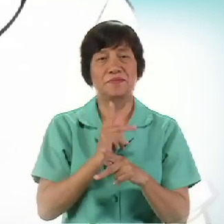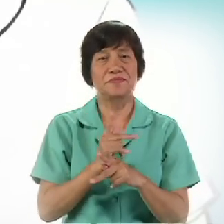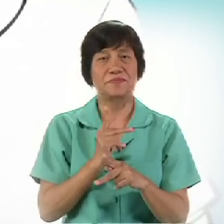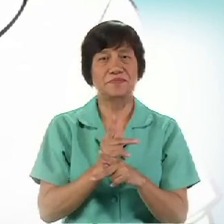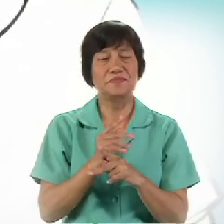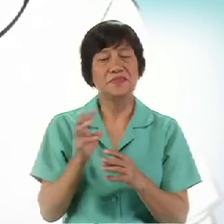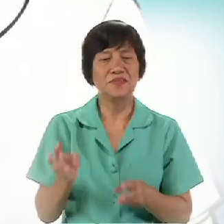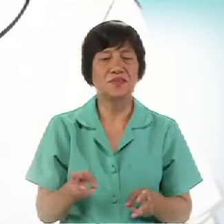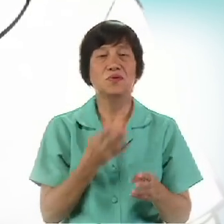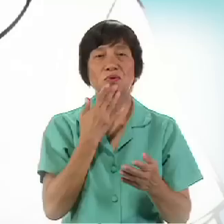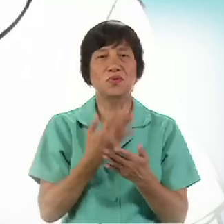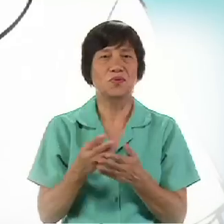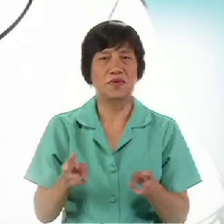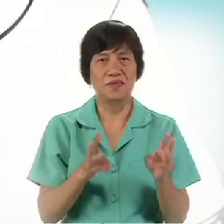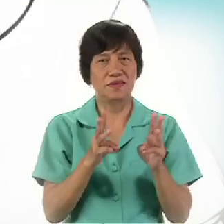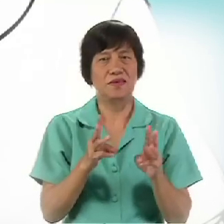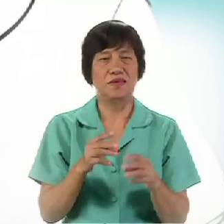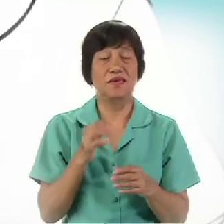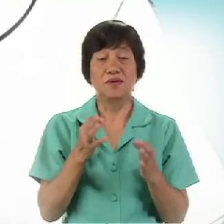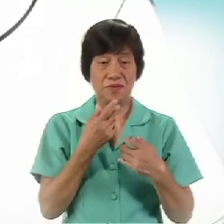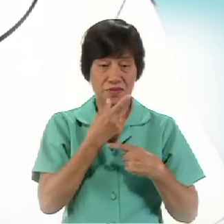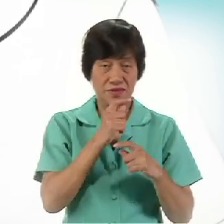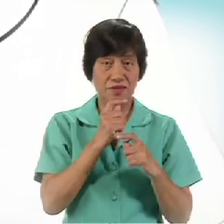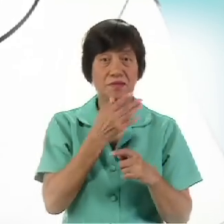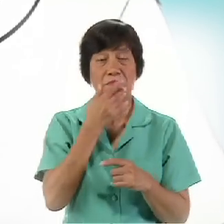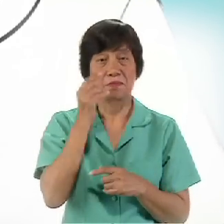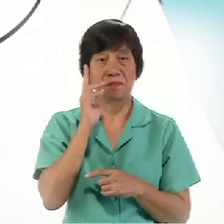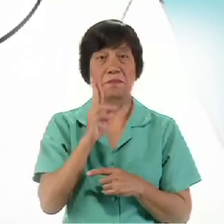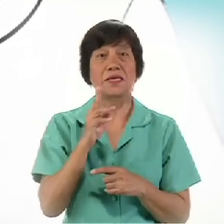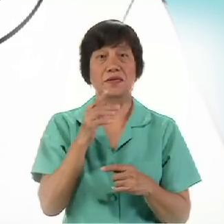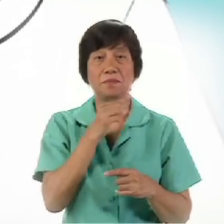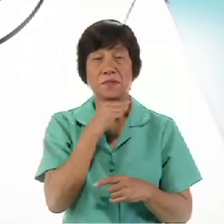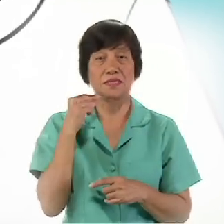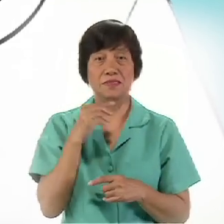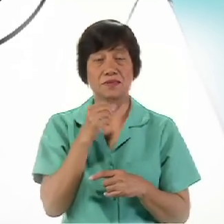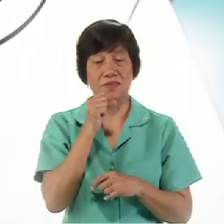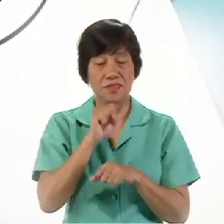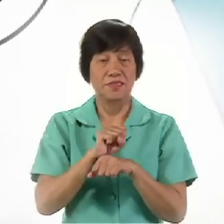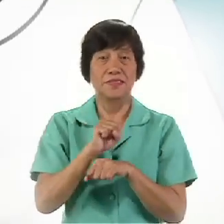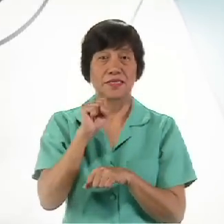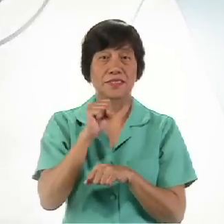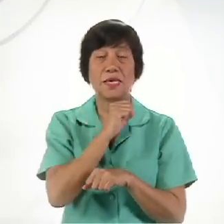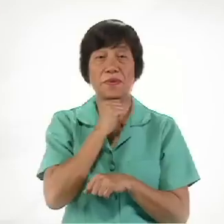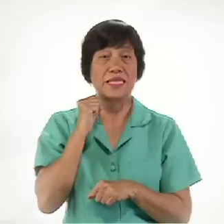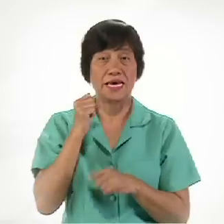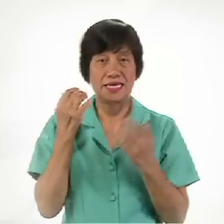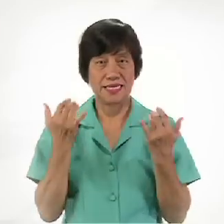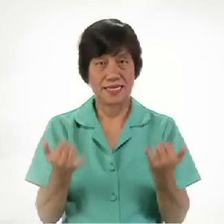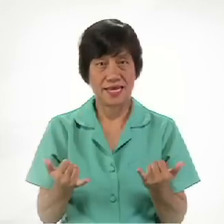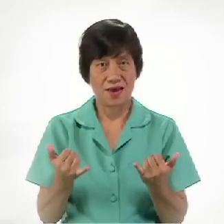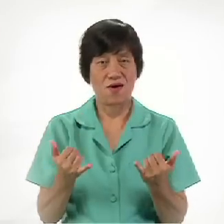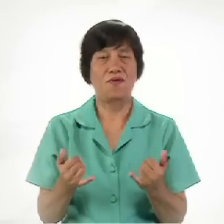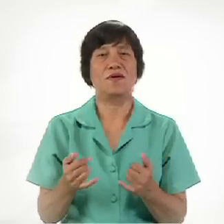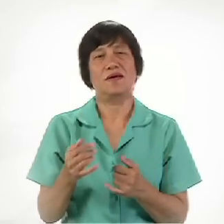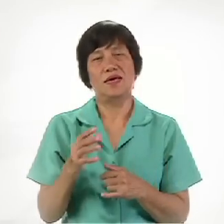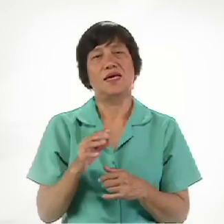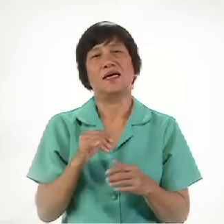to Be a Better Priest Or Seminarian Now It's Partly Because Of your Reminder Oh